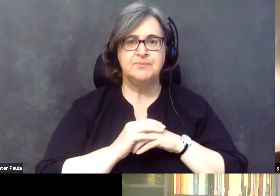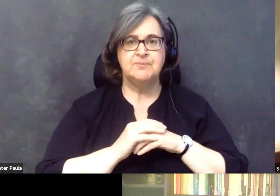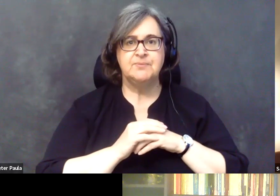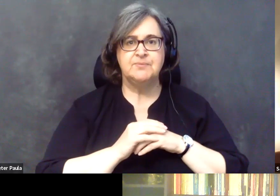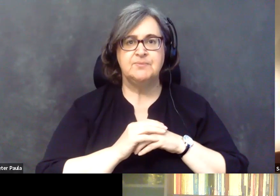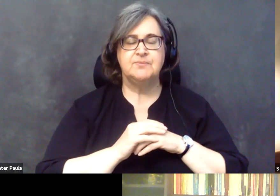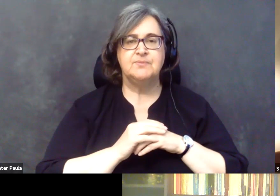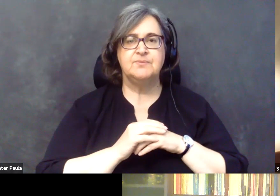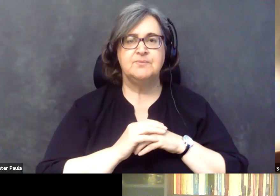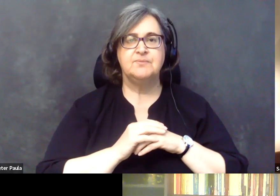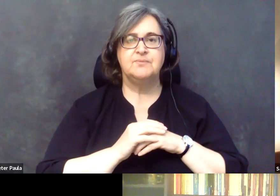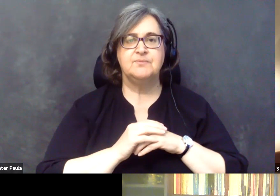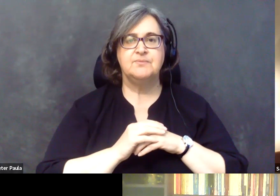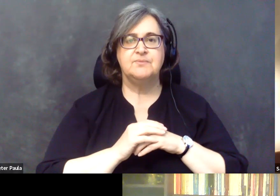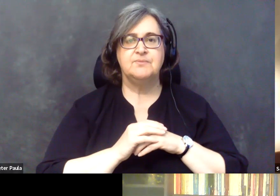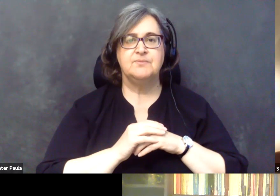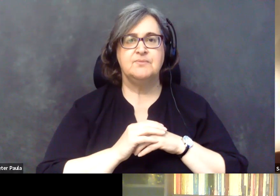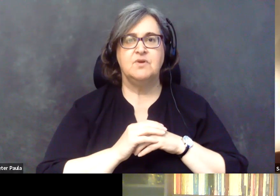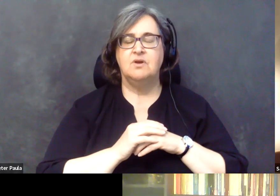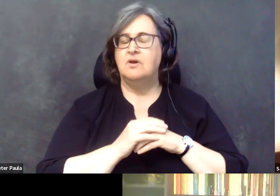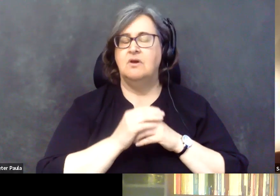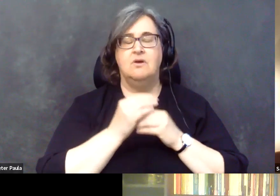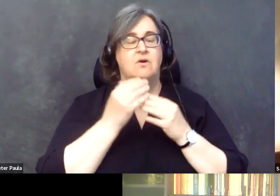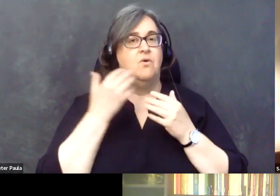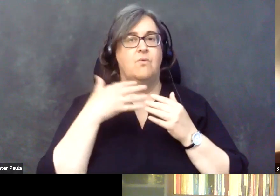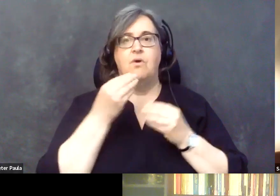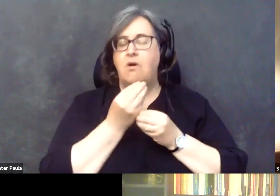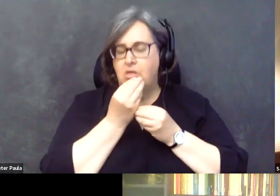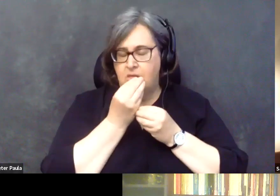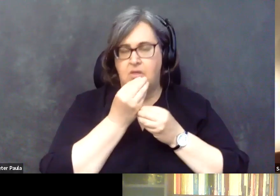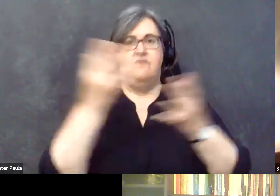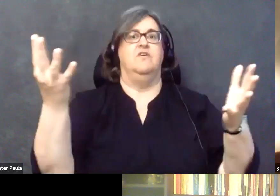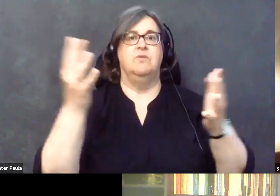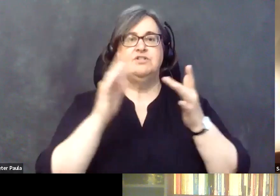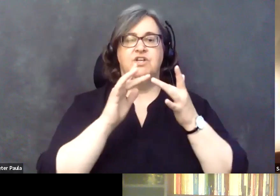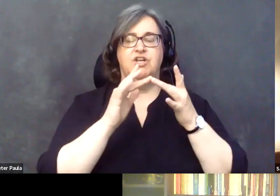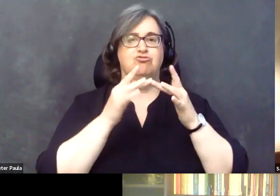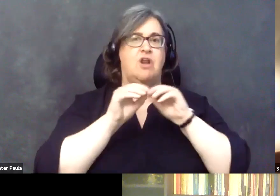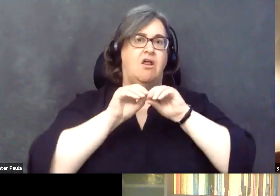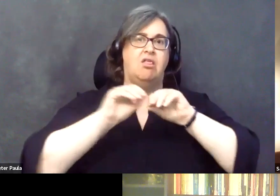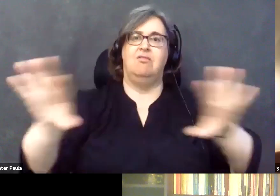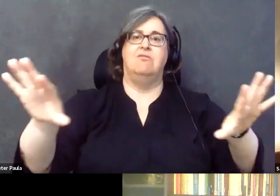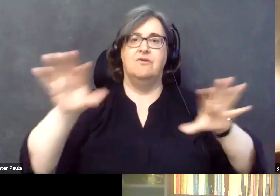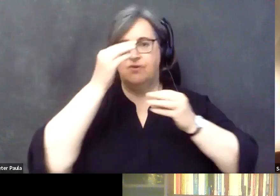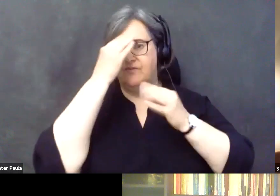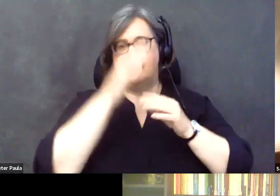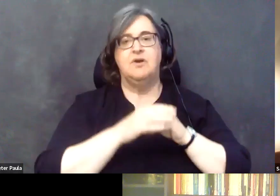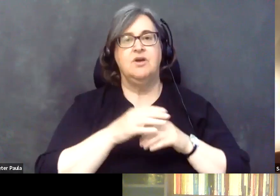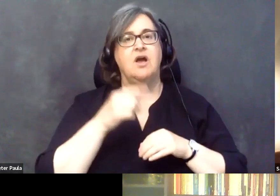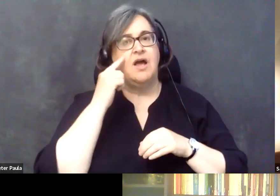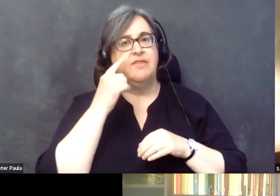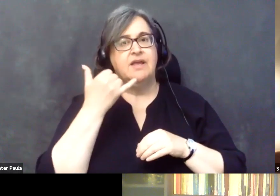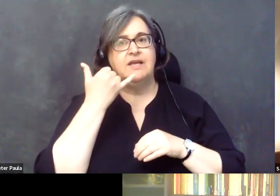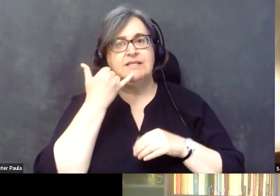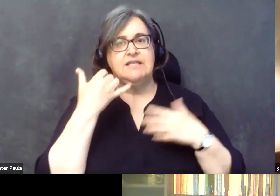It was an explosion of information over there with the internet and everything. And I think telehealth was